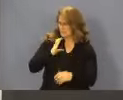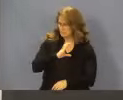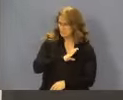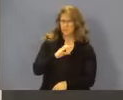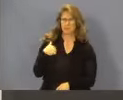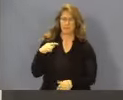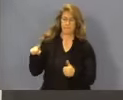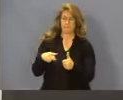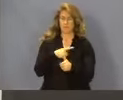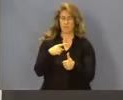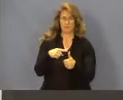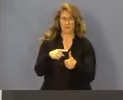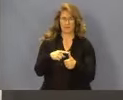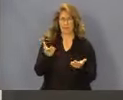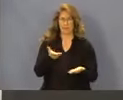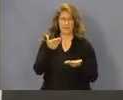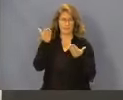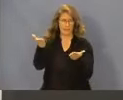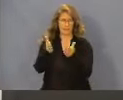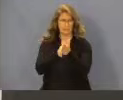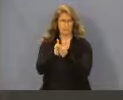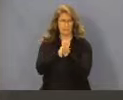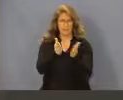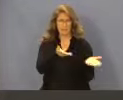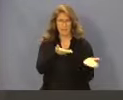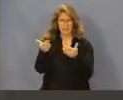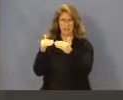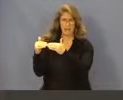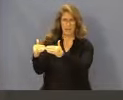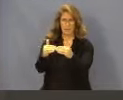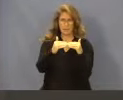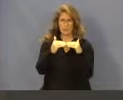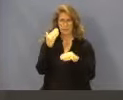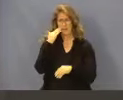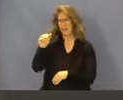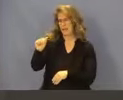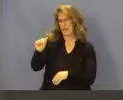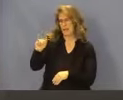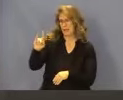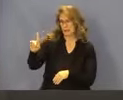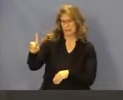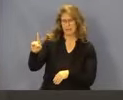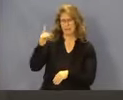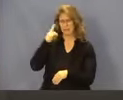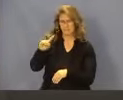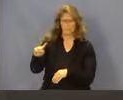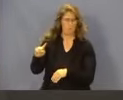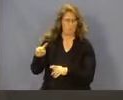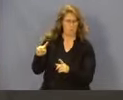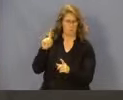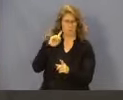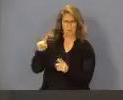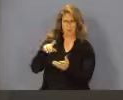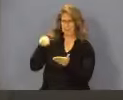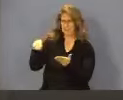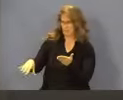My first item is Advancing Innovation to Deliver Equity, also known as AID, the Revised Eligibility for the State Directed Payment Program.